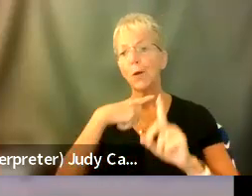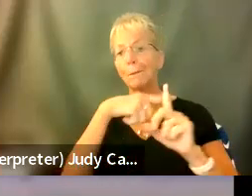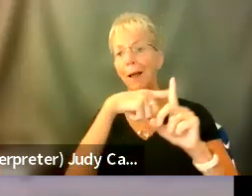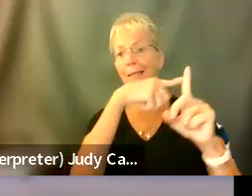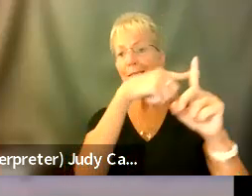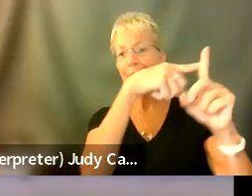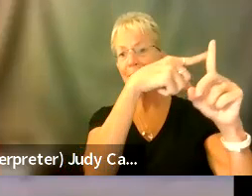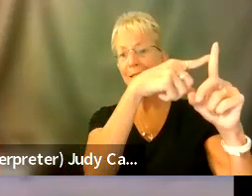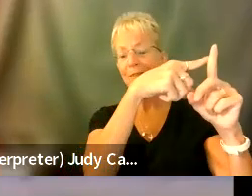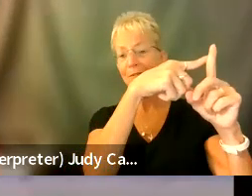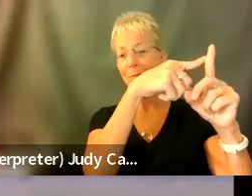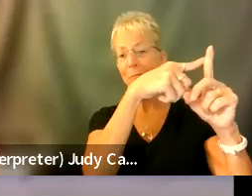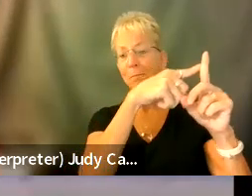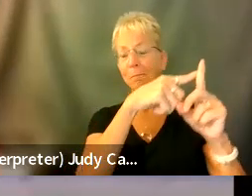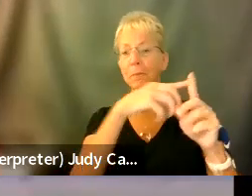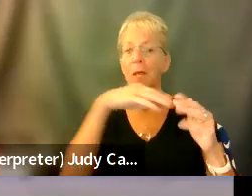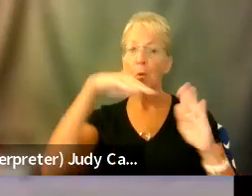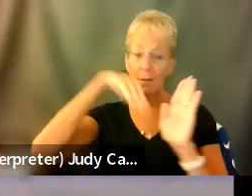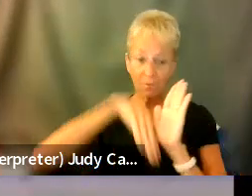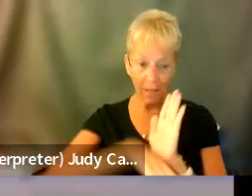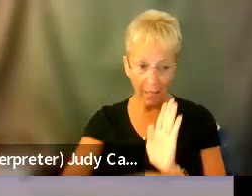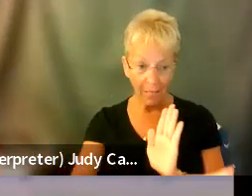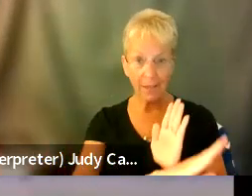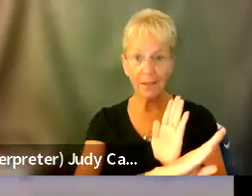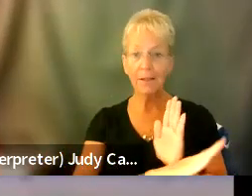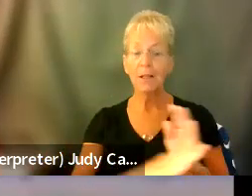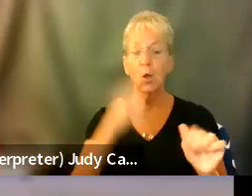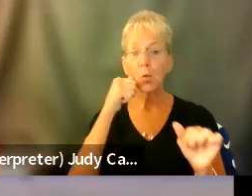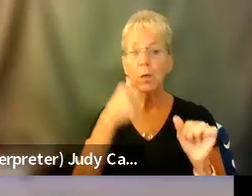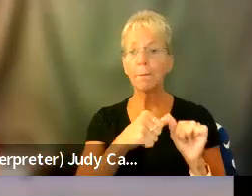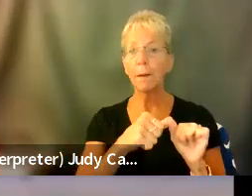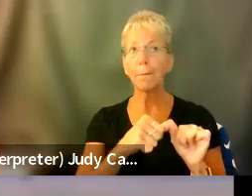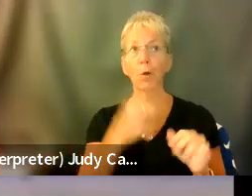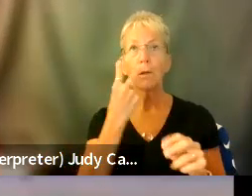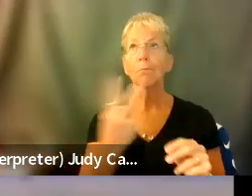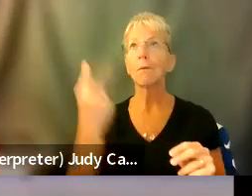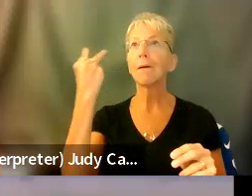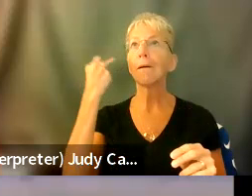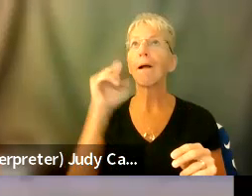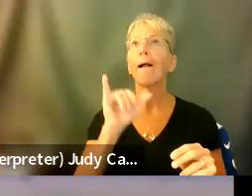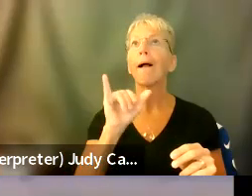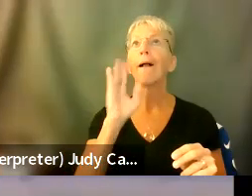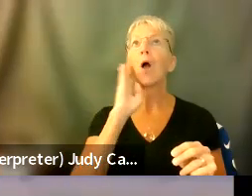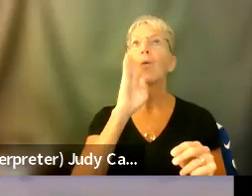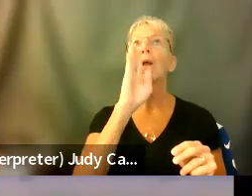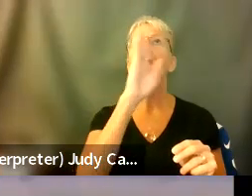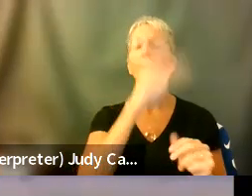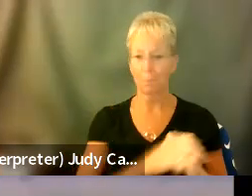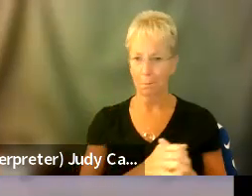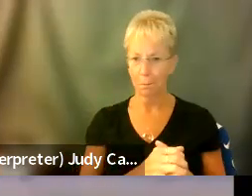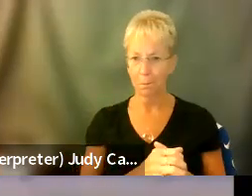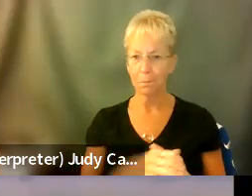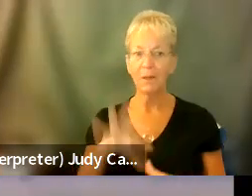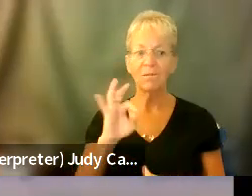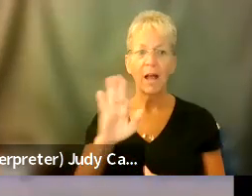you are in a valley. And then when you are in a valley, remember a good day will eventually come. Find your mantra.